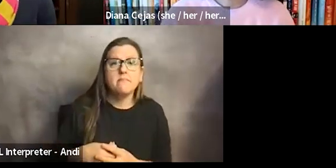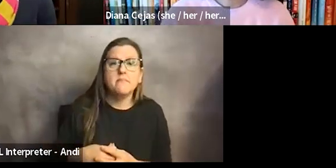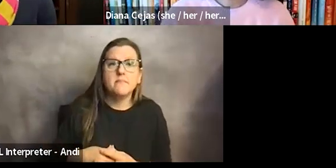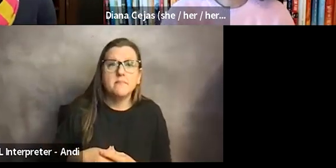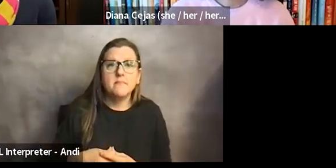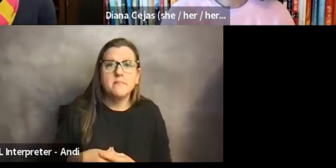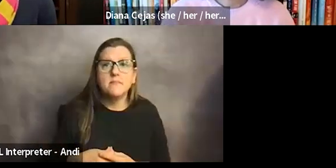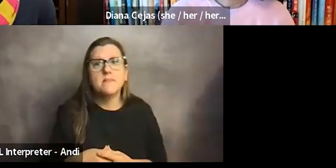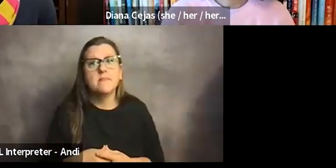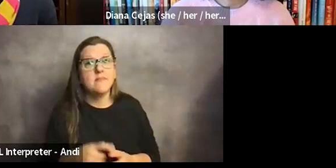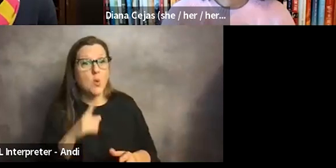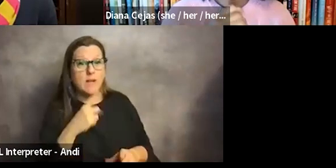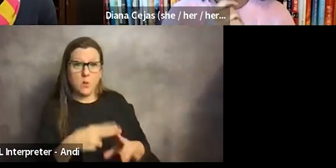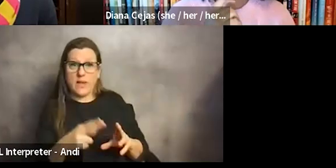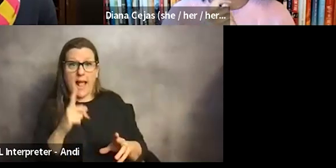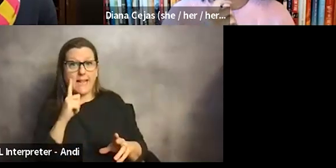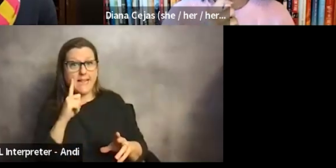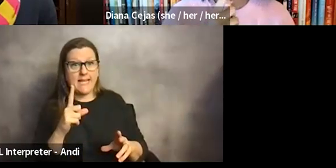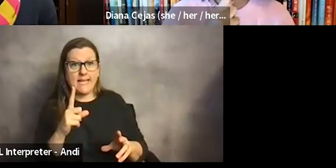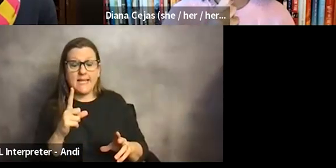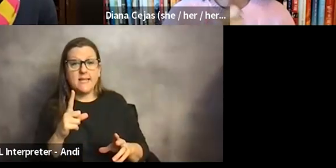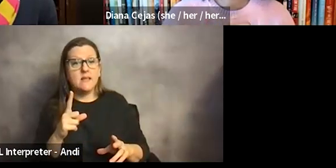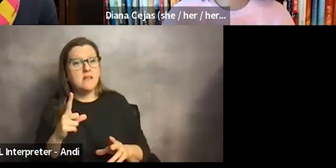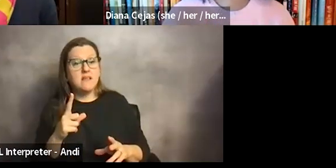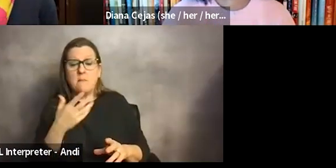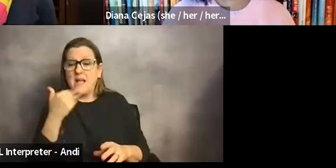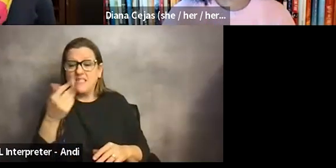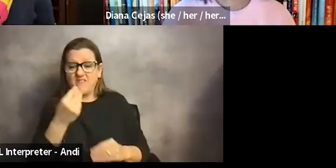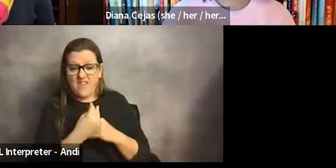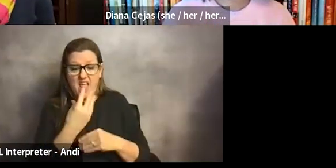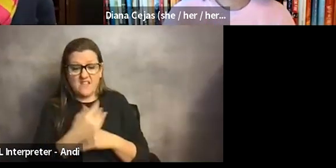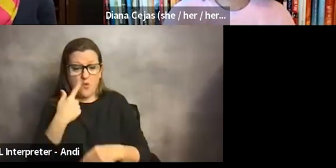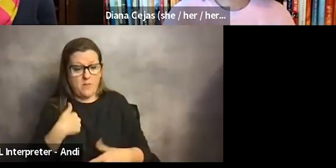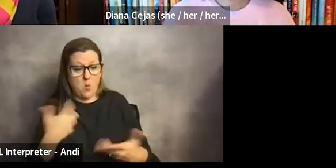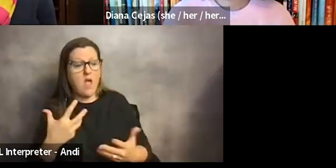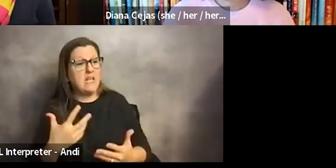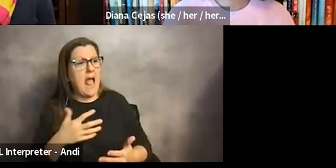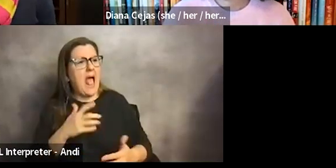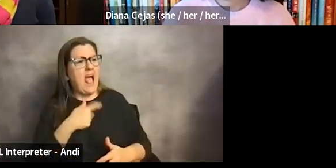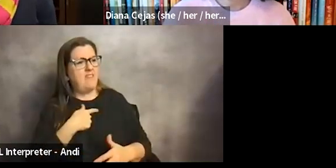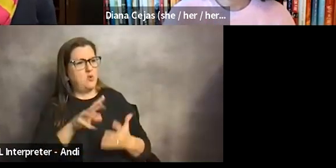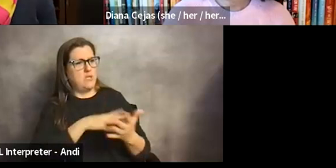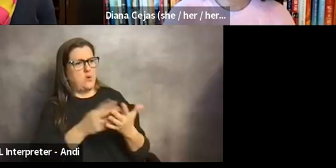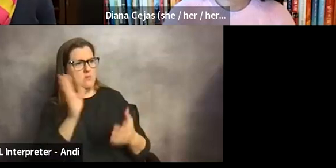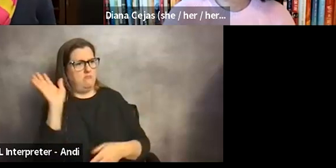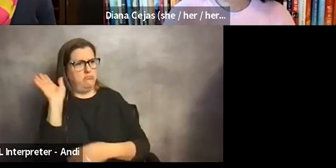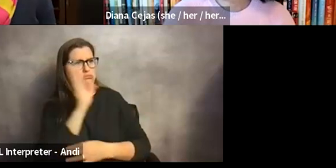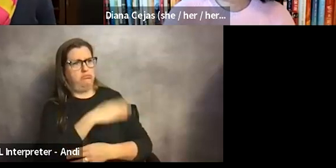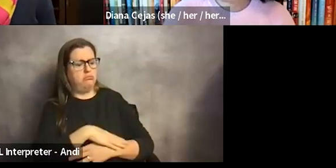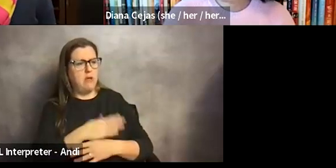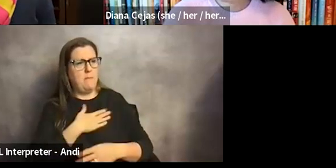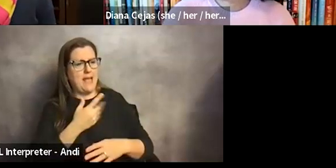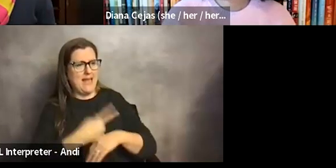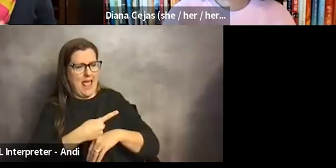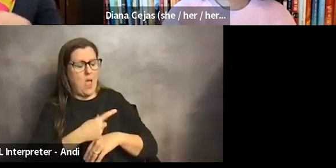just quickly, I think the best advice I ever got was fill your day or someone will fill it for you. So, uh, you know, if there's things you love, fill your day with